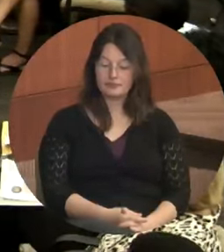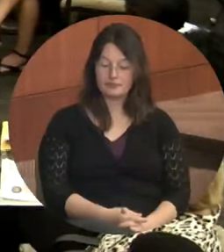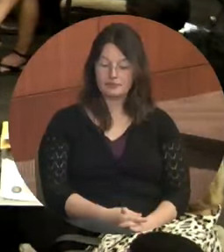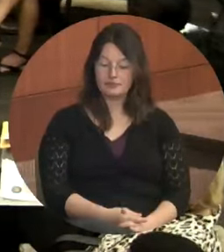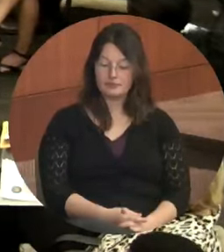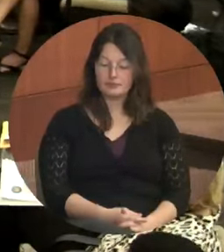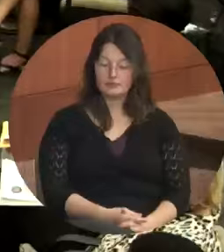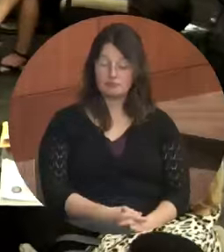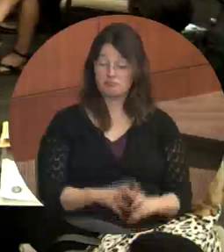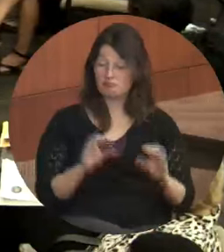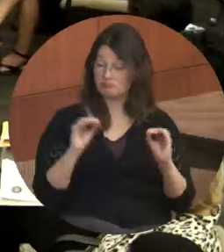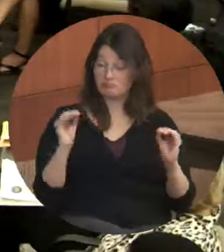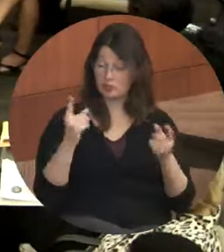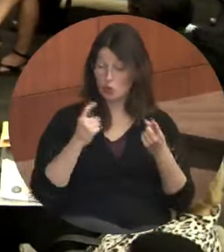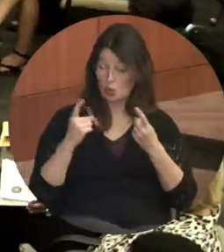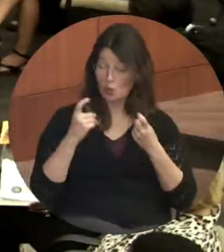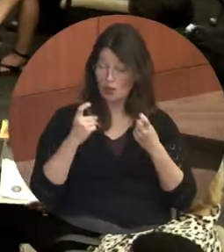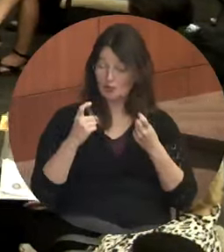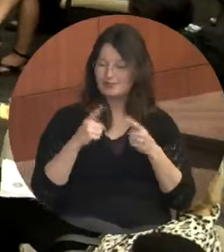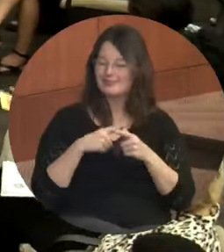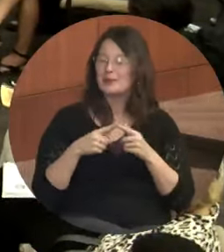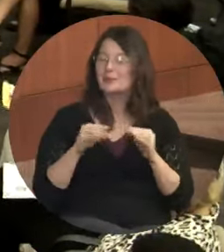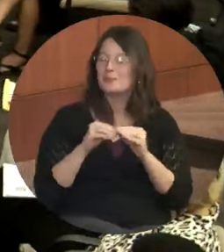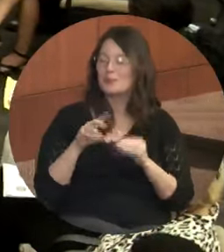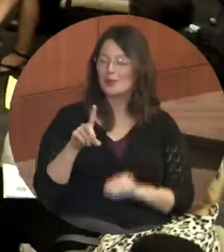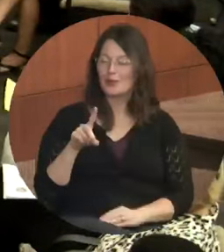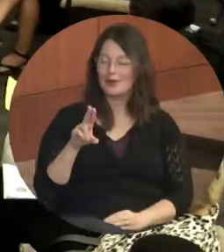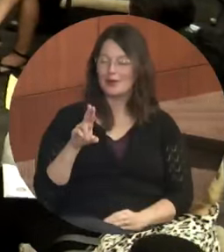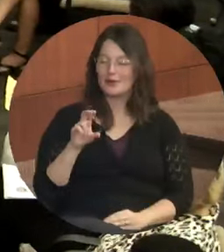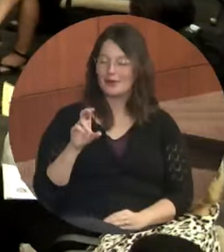If there are no questions, there are more donuts and coffee. Cheryl.